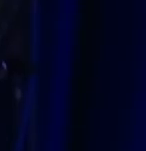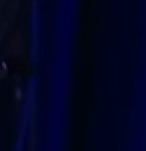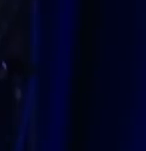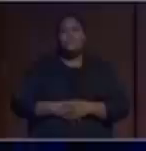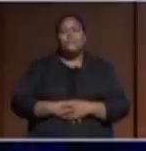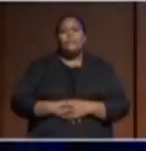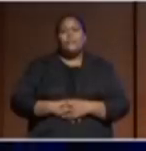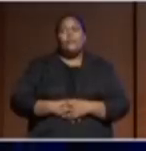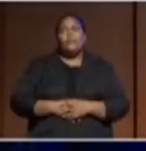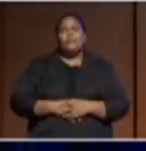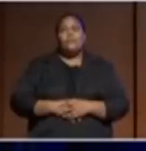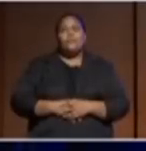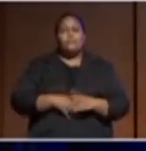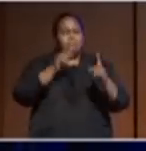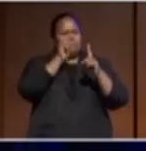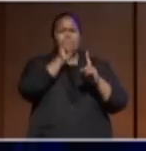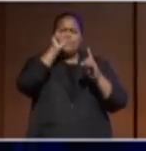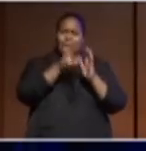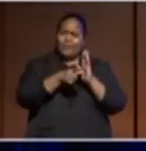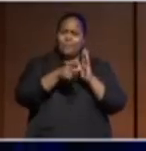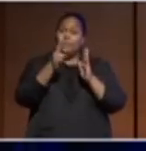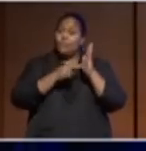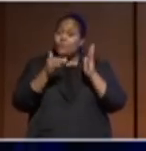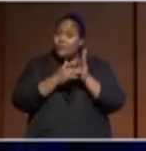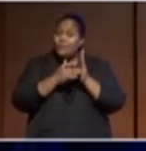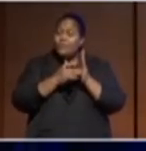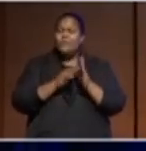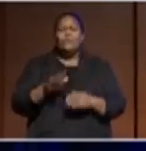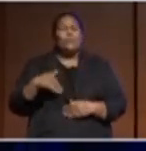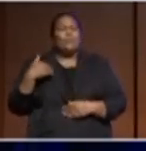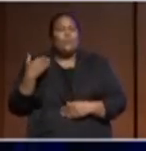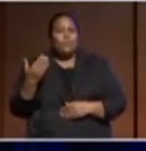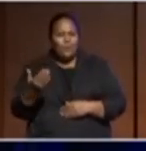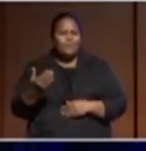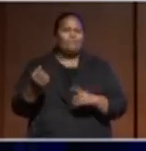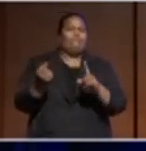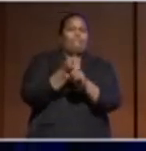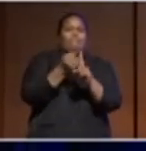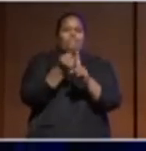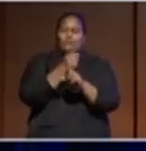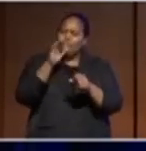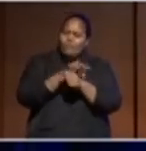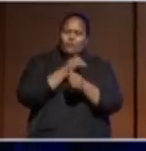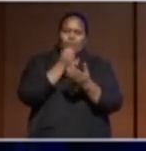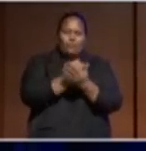New Zealand is constantly working to make sure that we are a partner in the region.